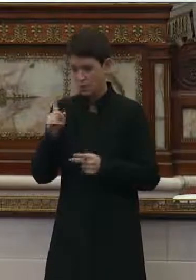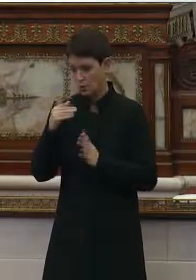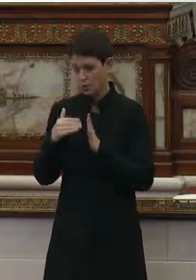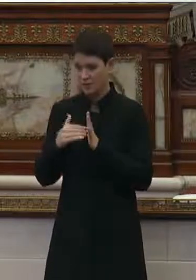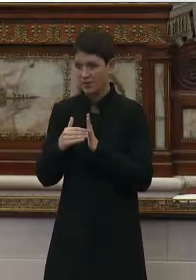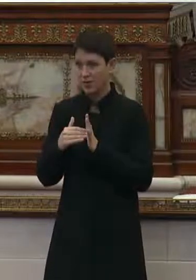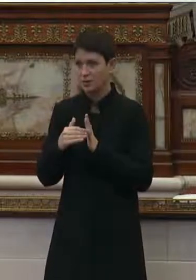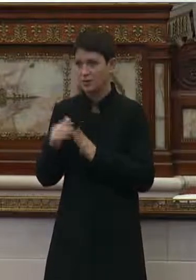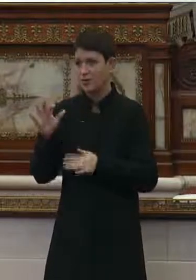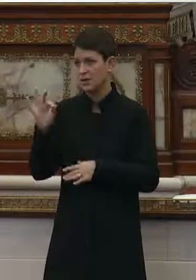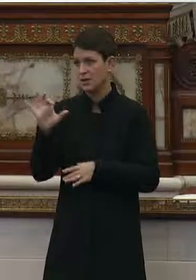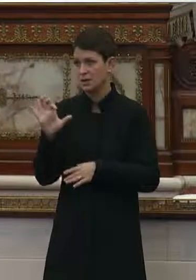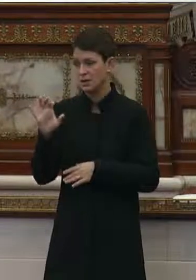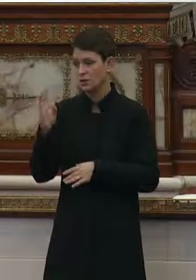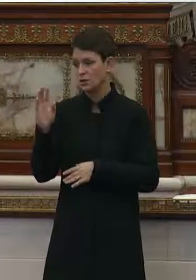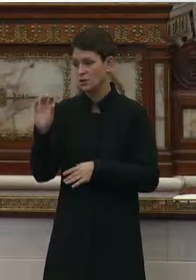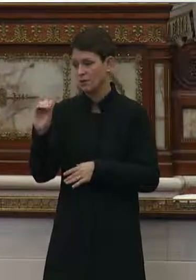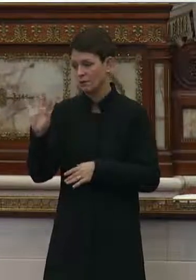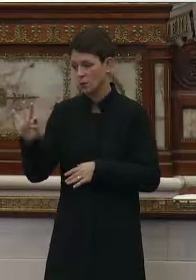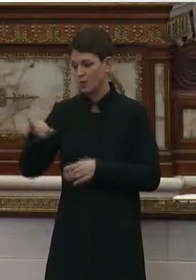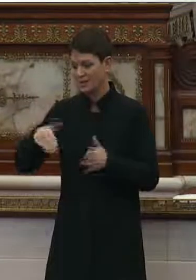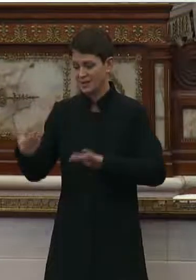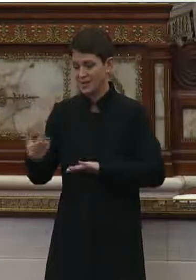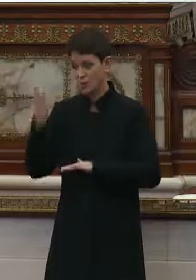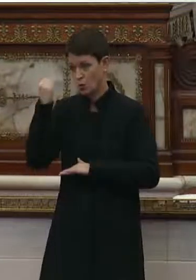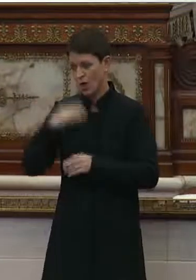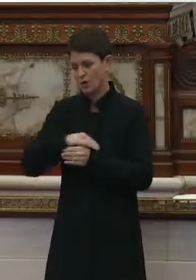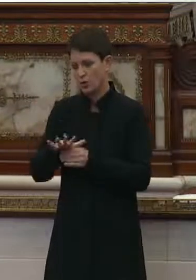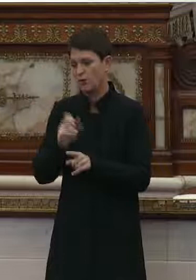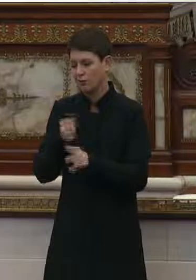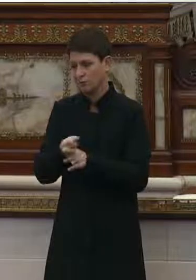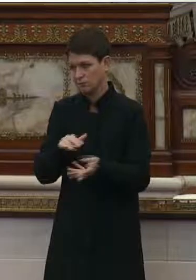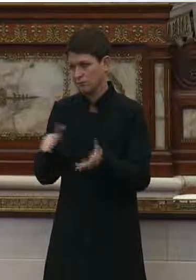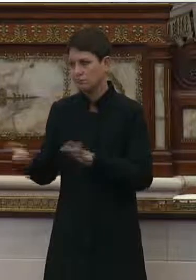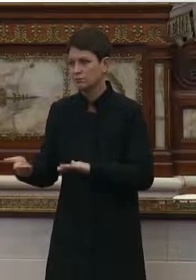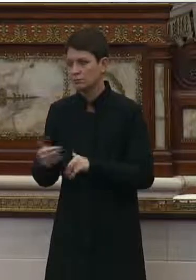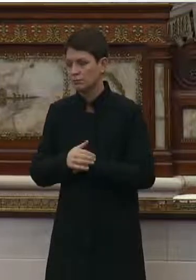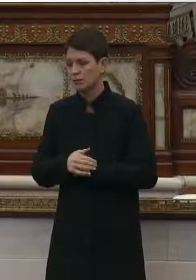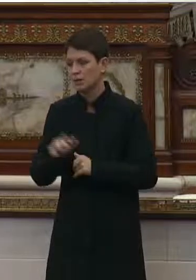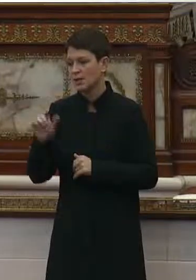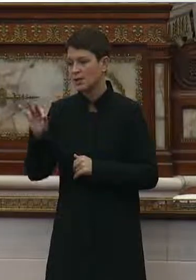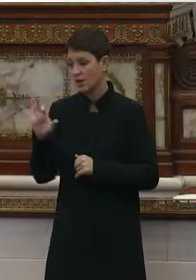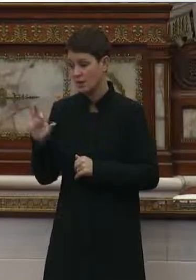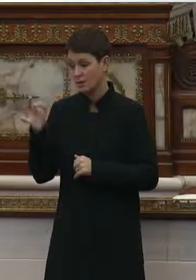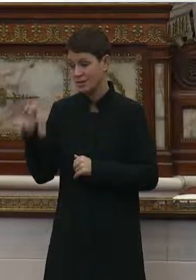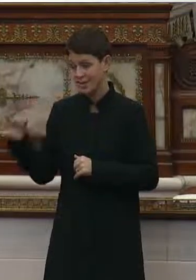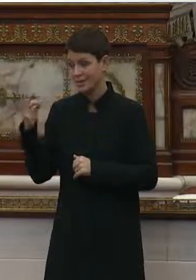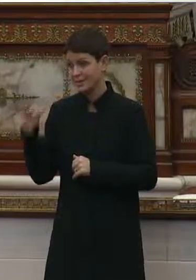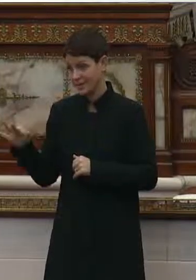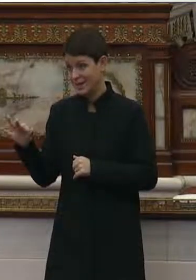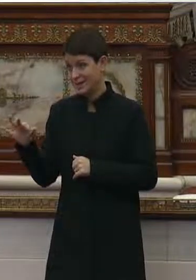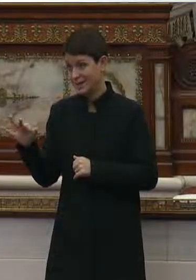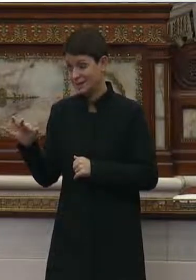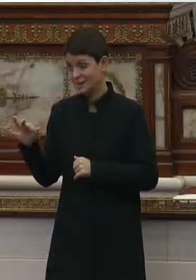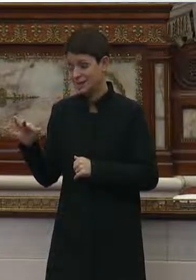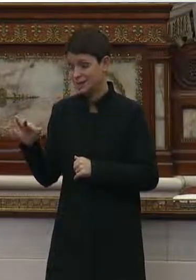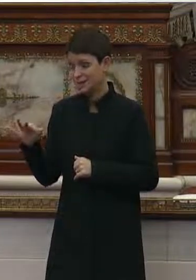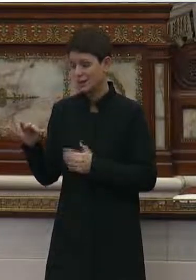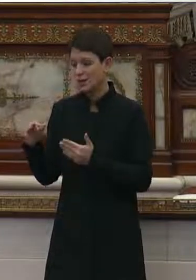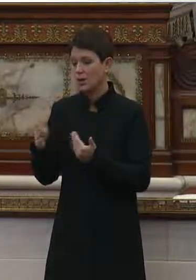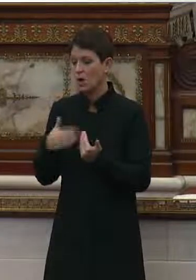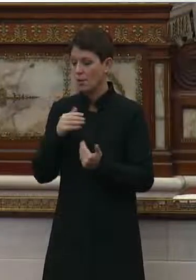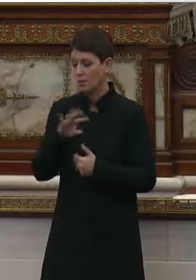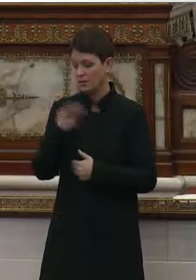,904 deaths from COVID-19. 918 of those deaths, nearly 50